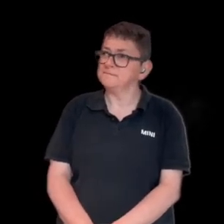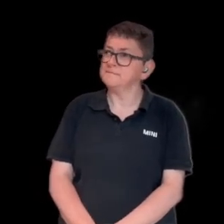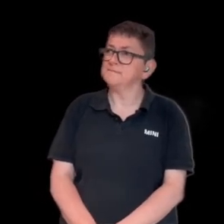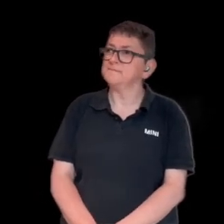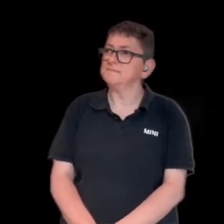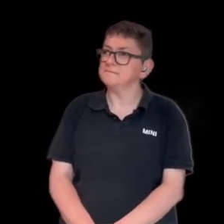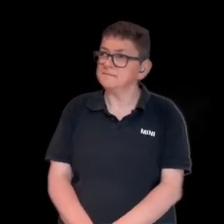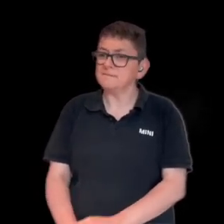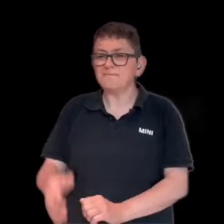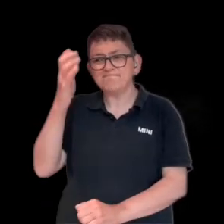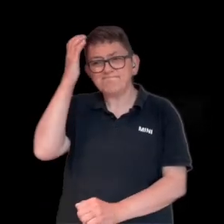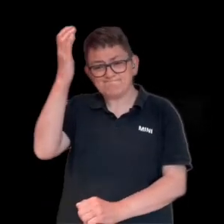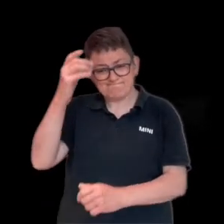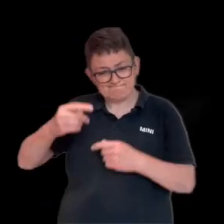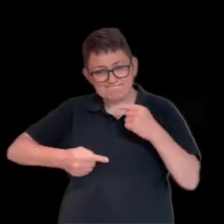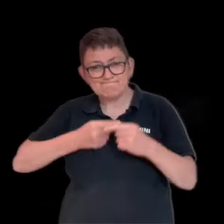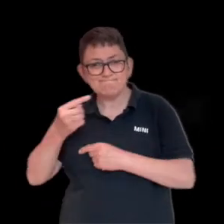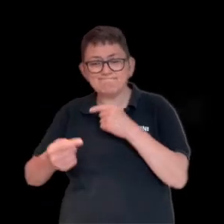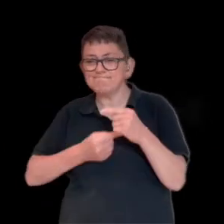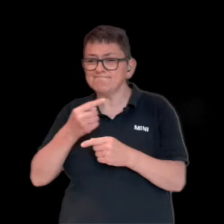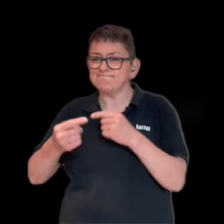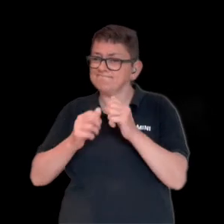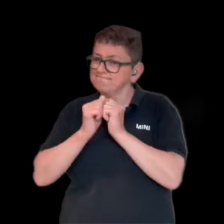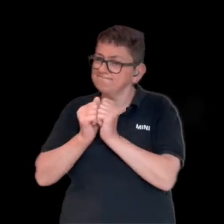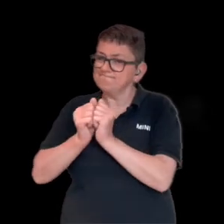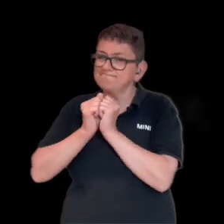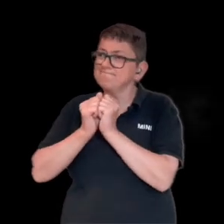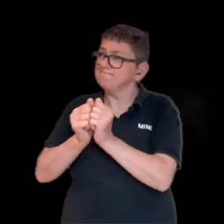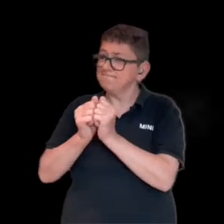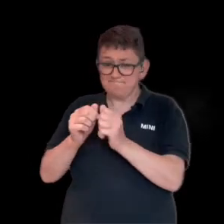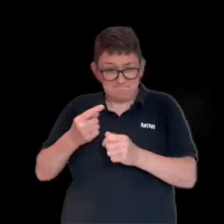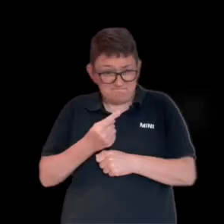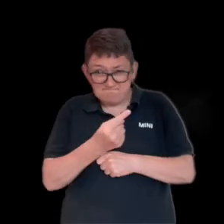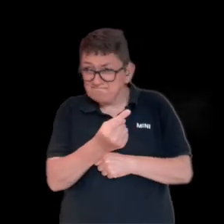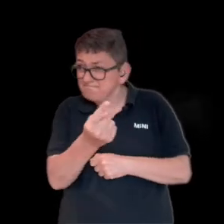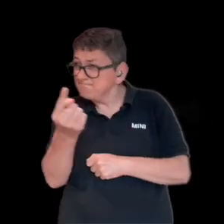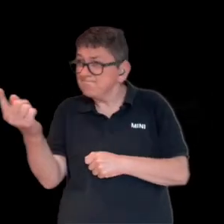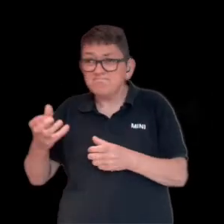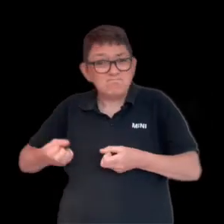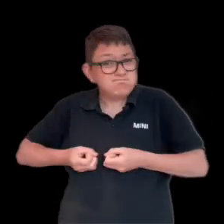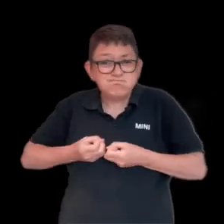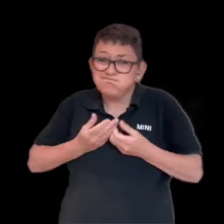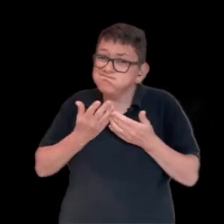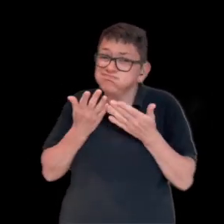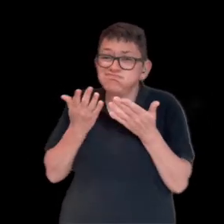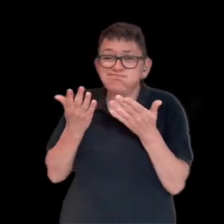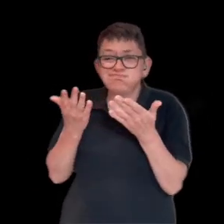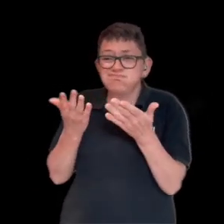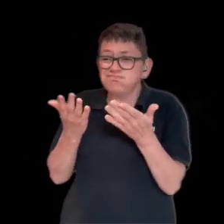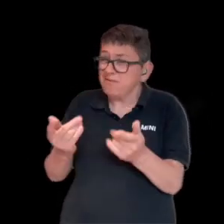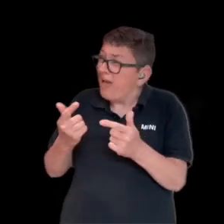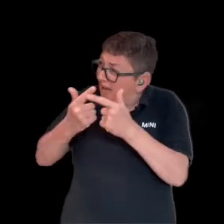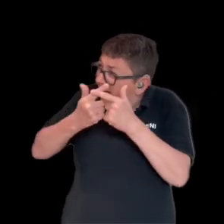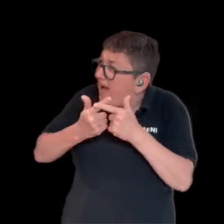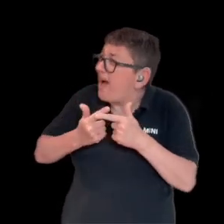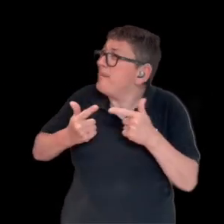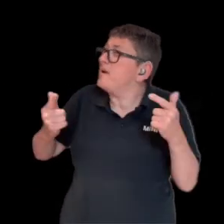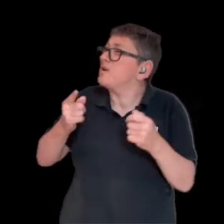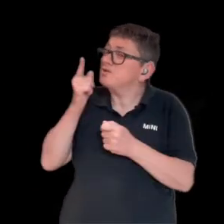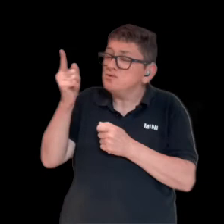King of endless worth, no one could express